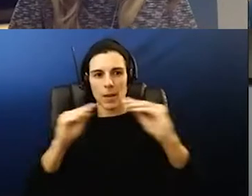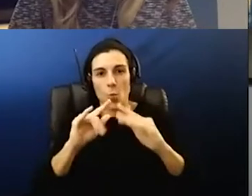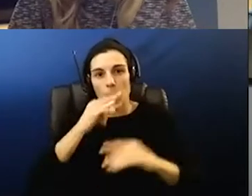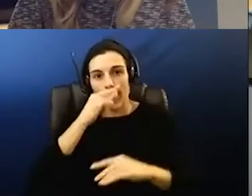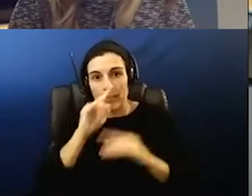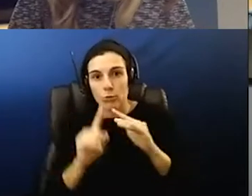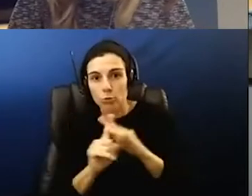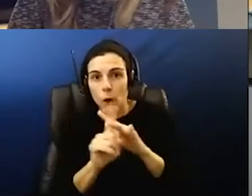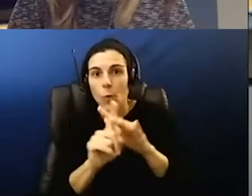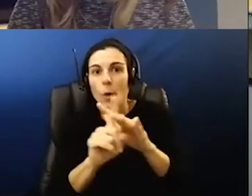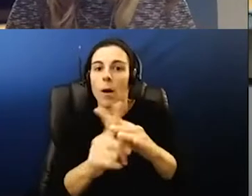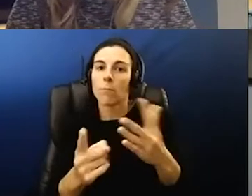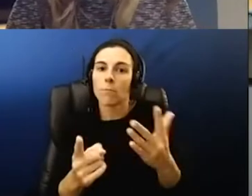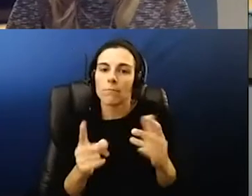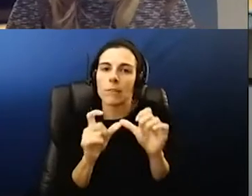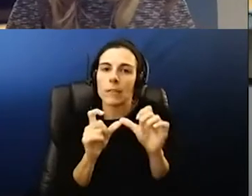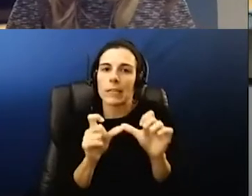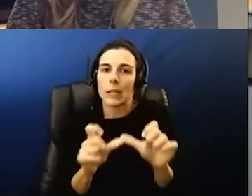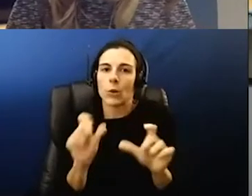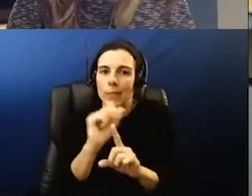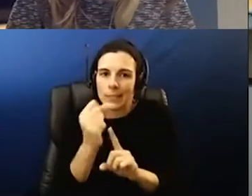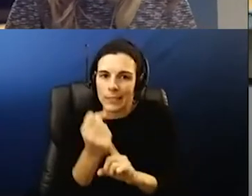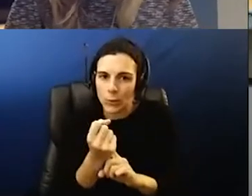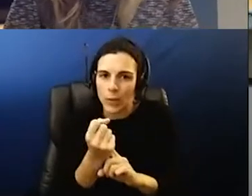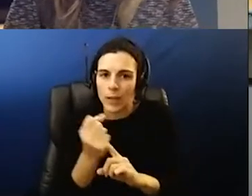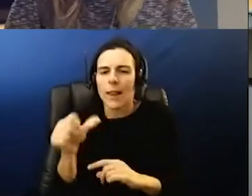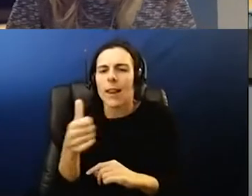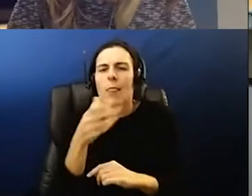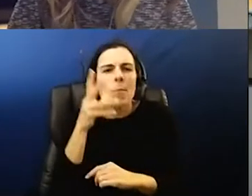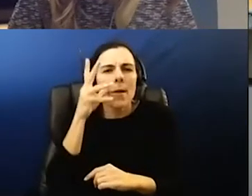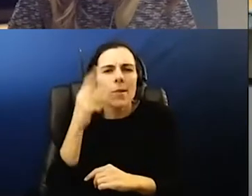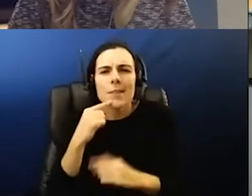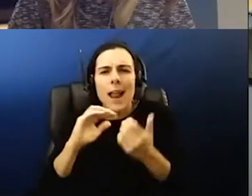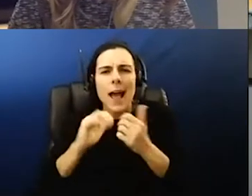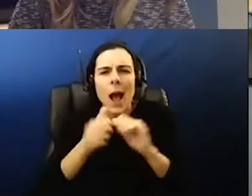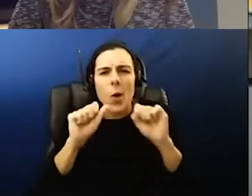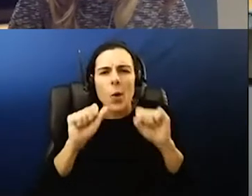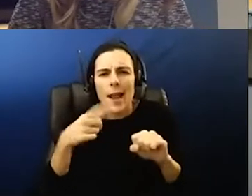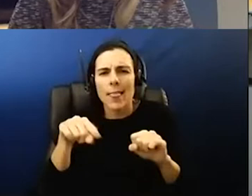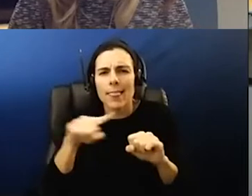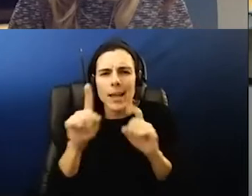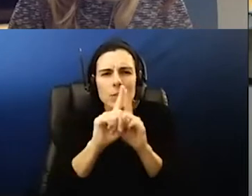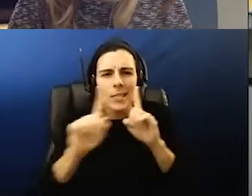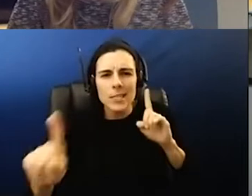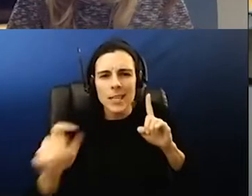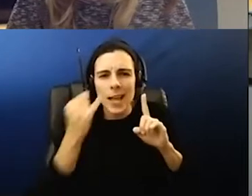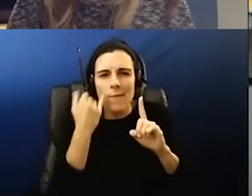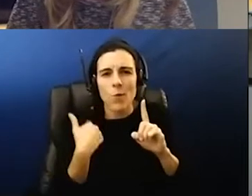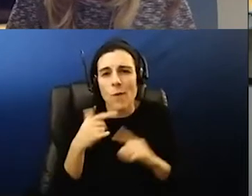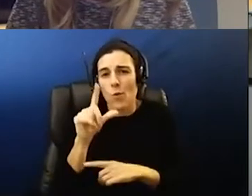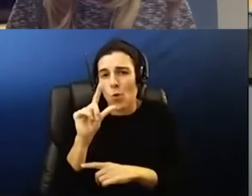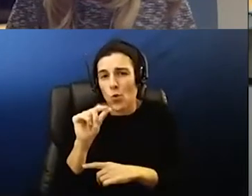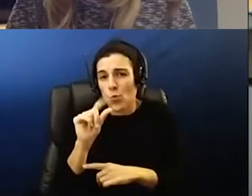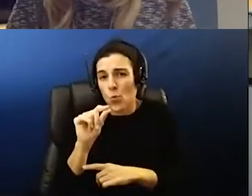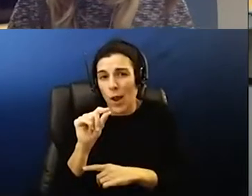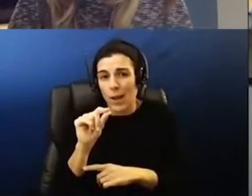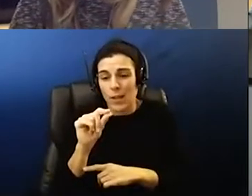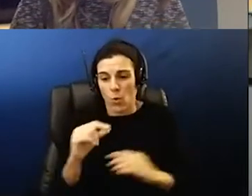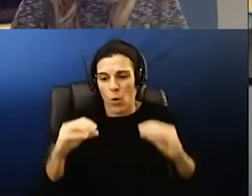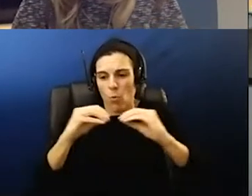case and would like that noted and then another parent asks how are students able to social distance when we have 20 plus students in a classroom